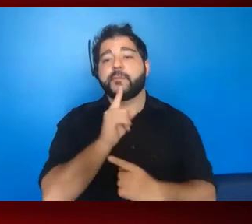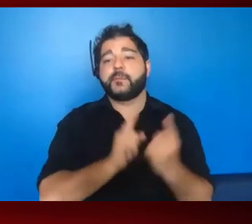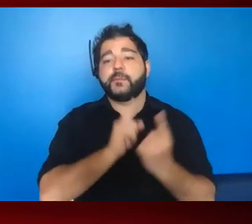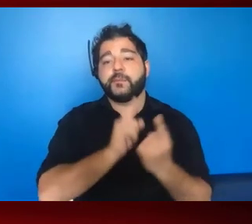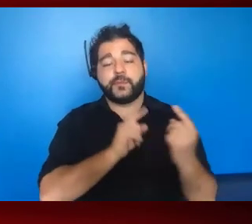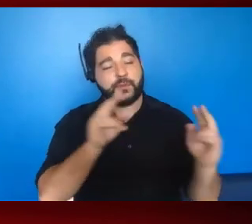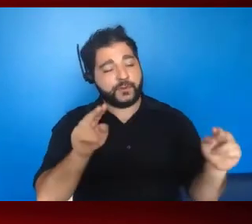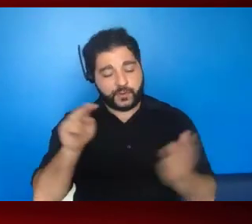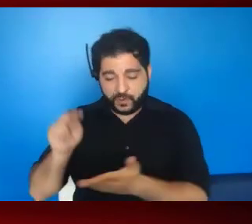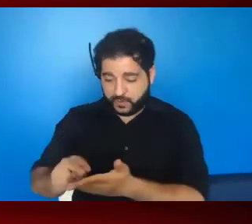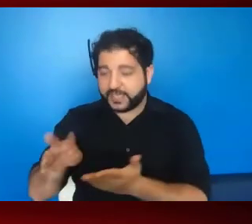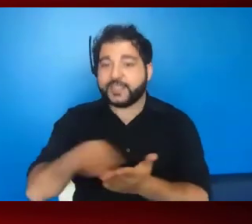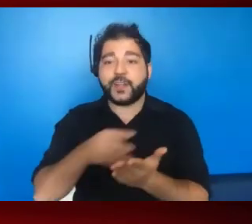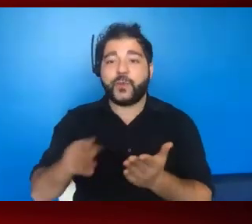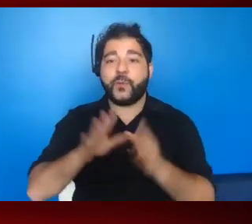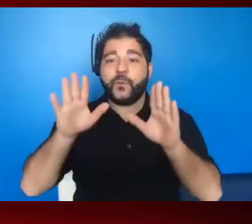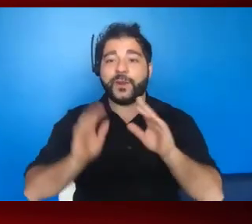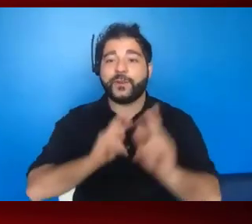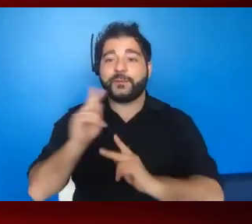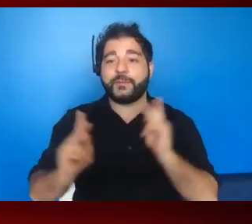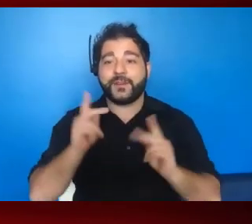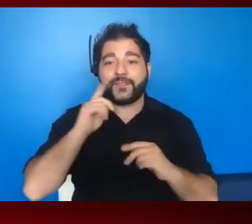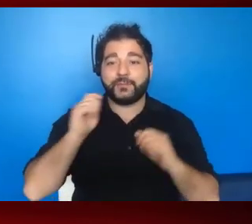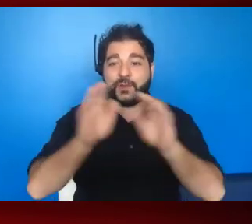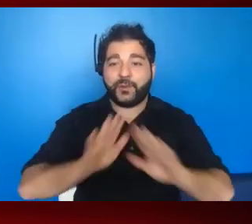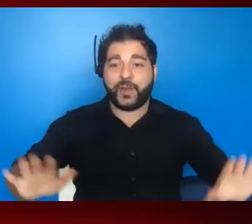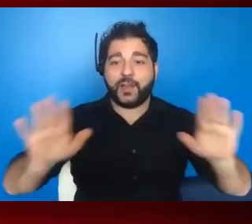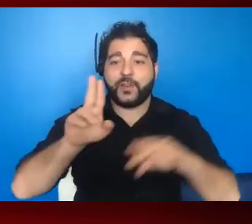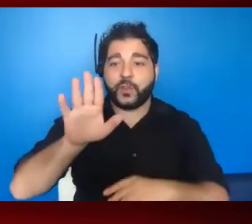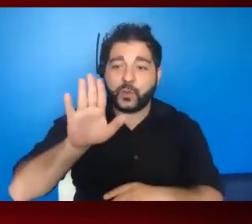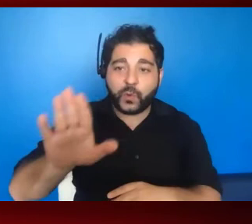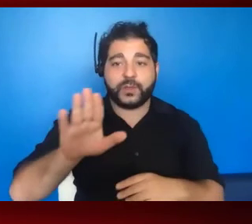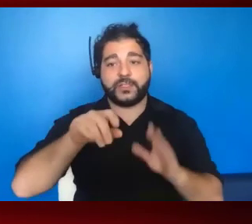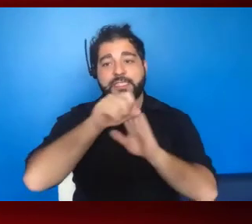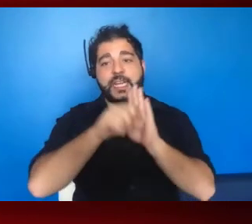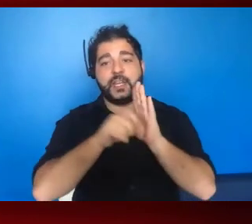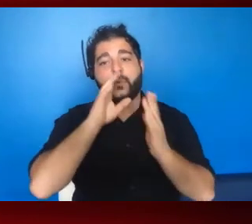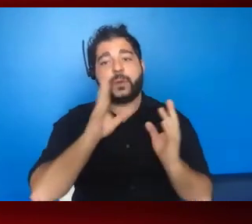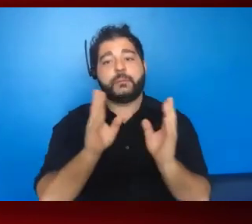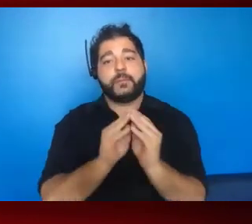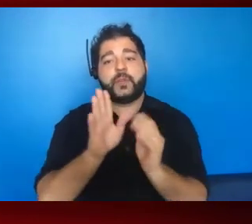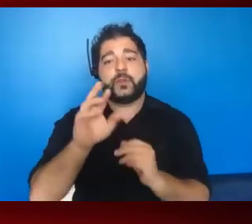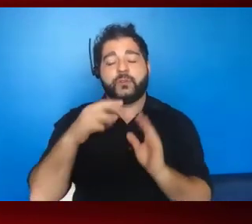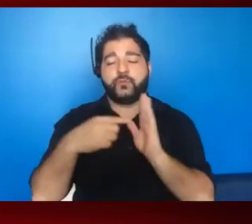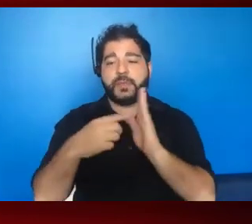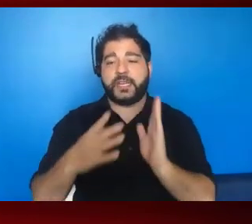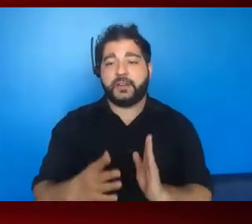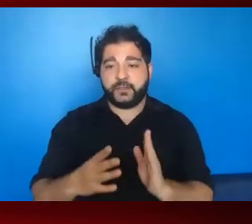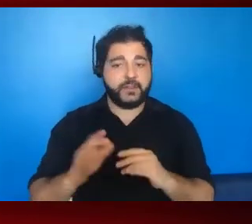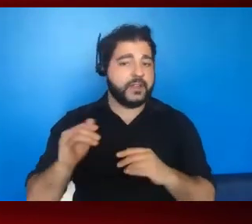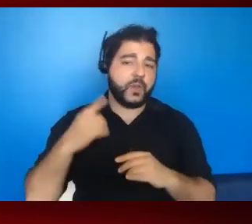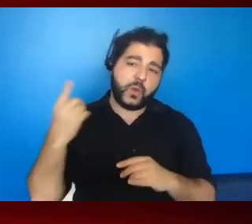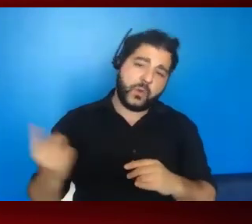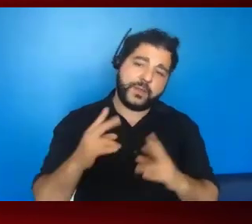schedule and see all these wonderful people from around your state that you will be meeting your representative with. That was always